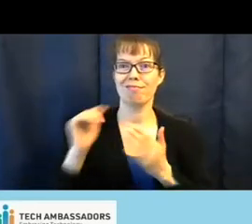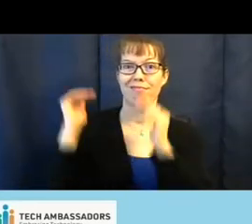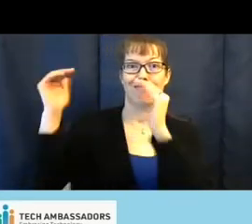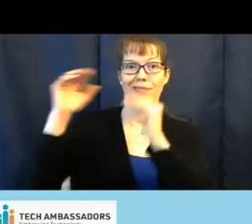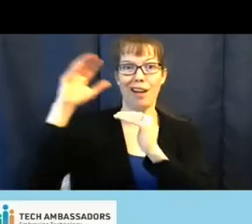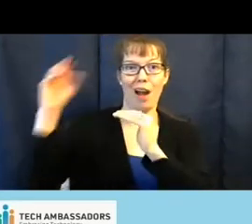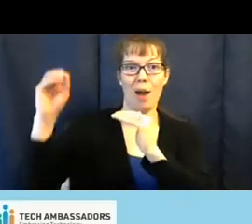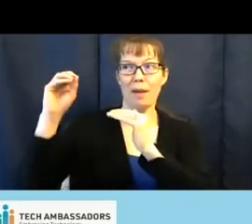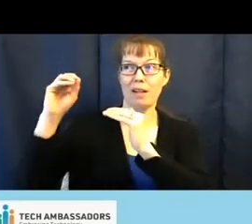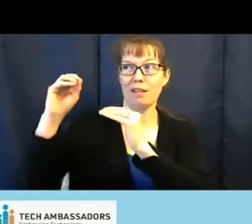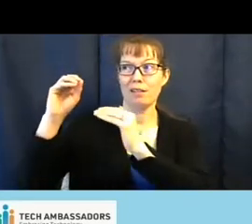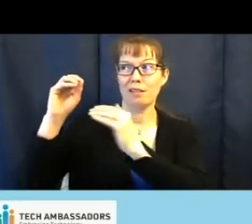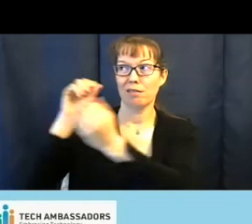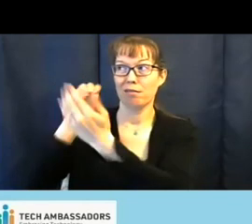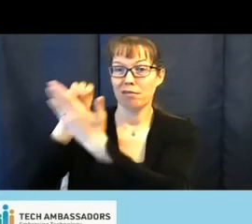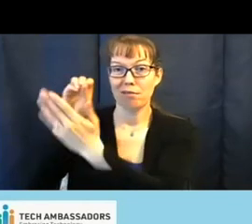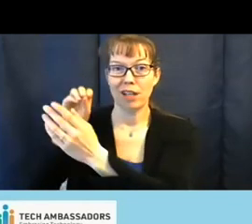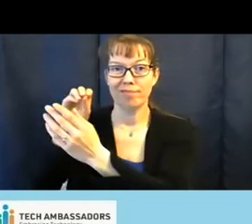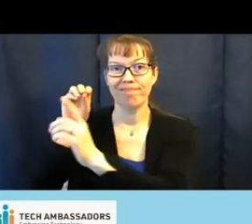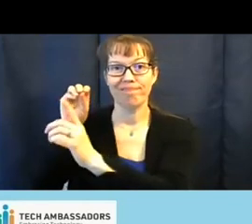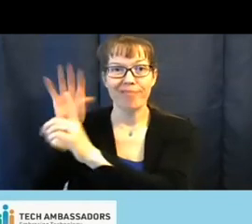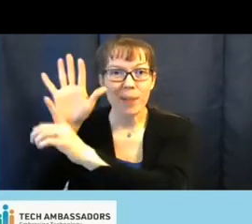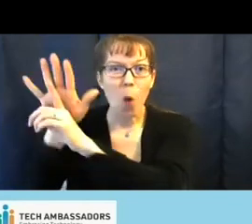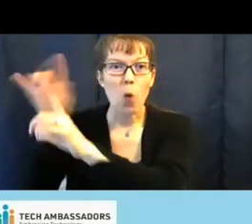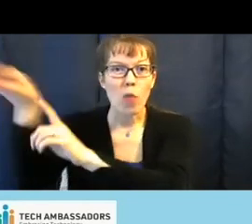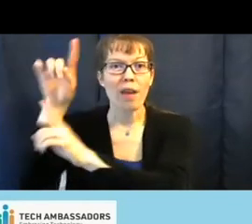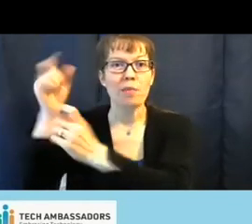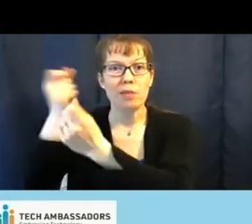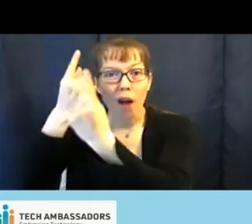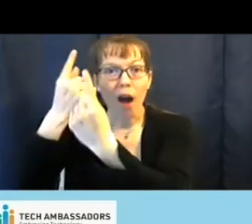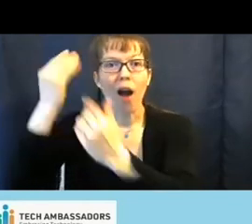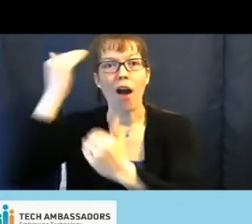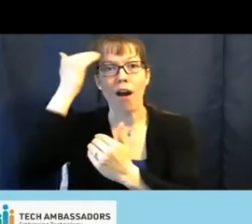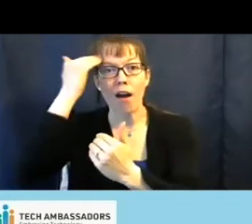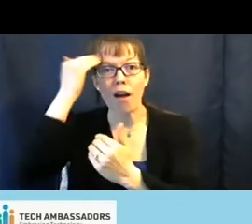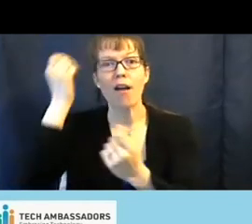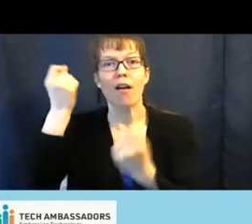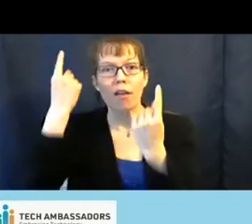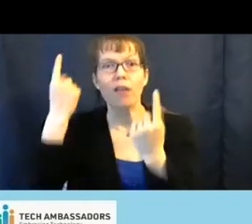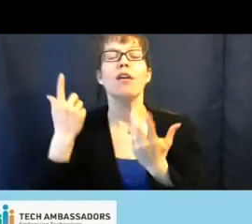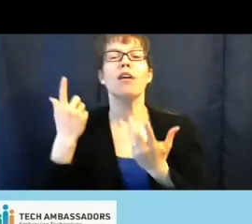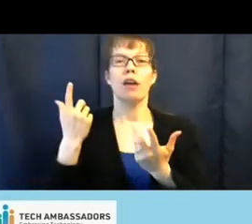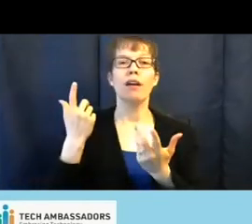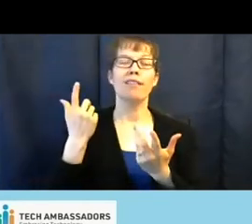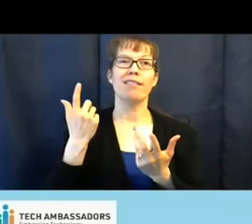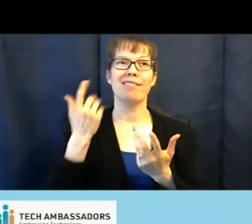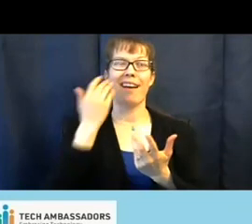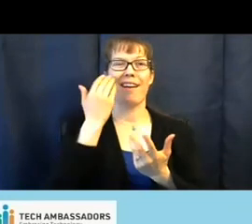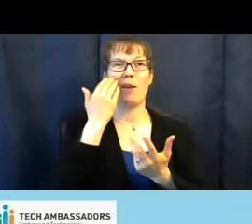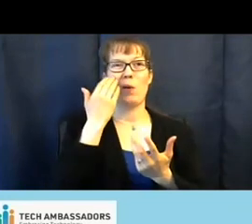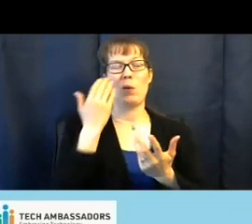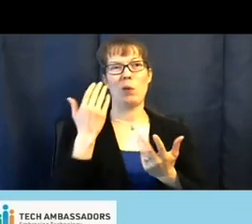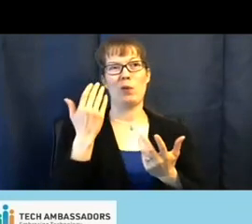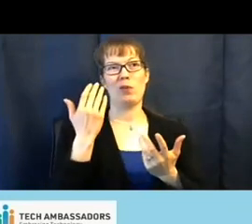forefronts. And I know there's been, like, new